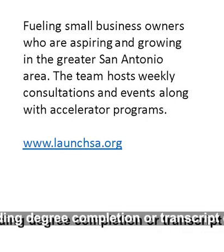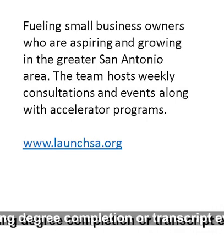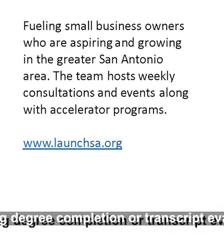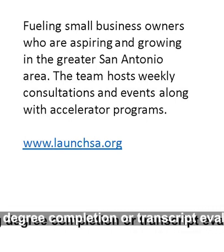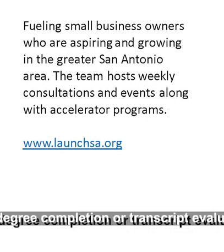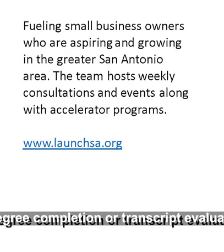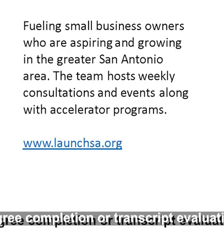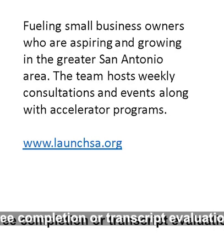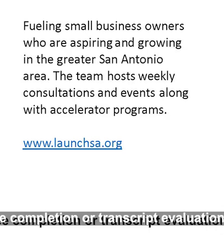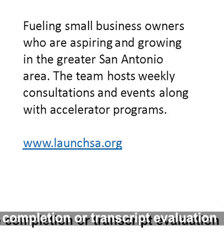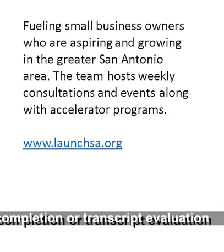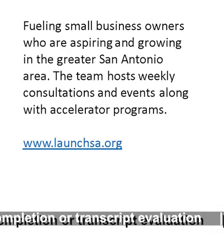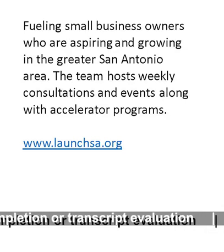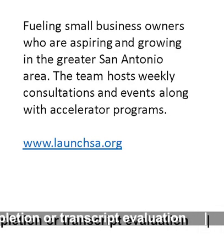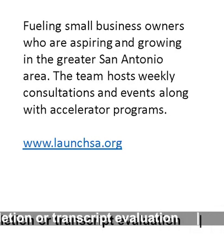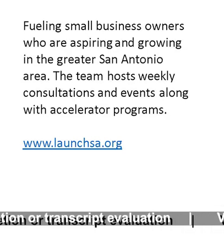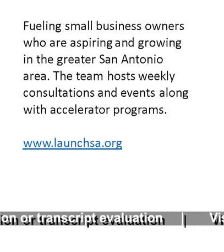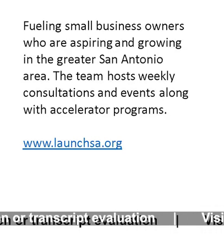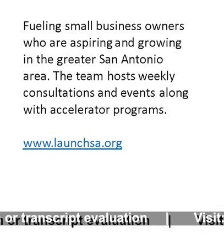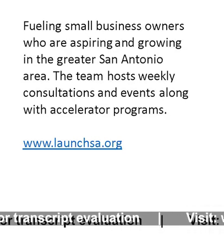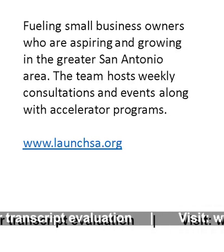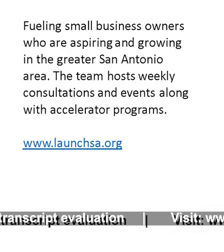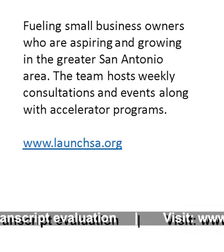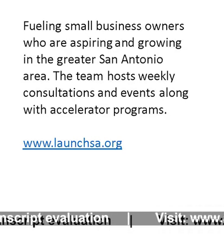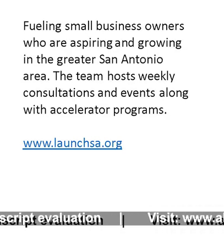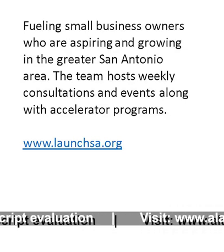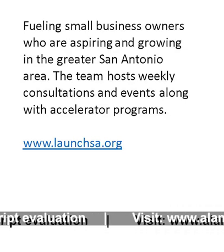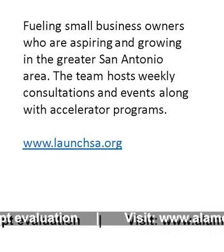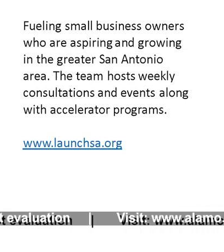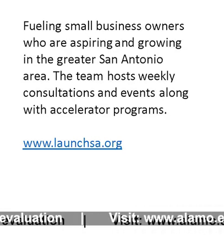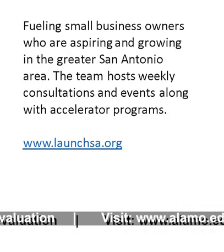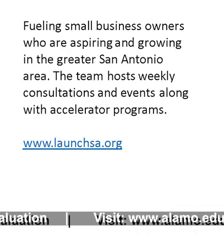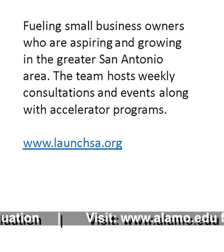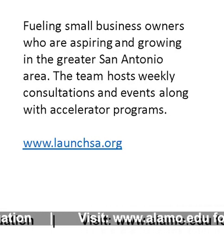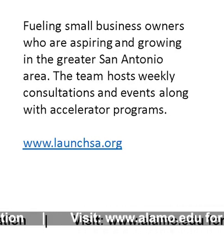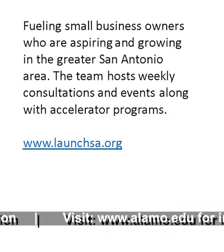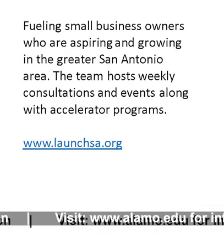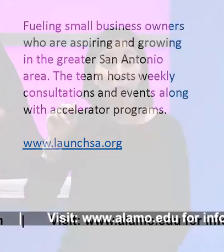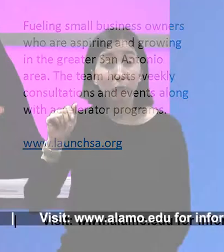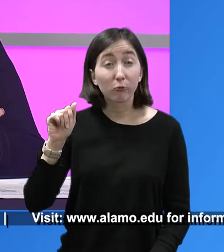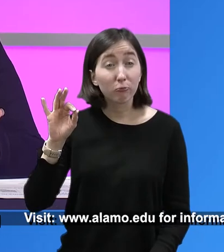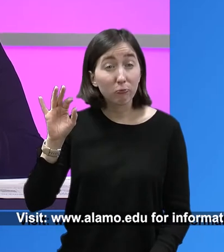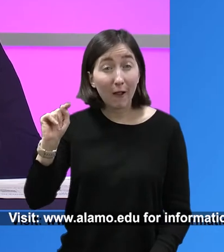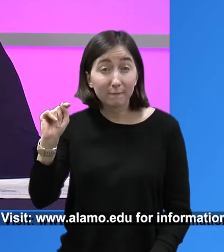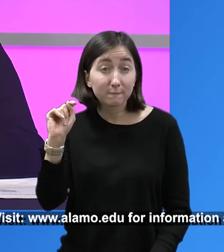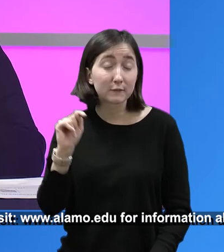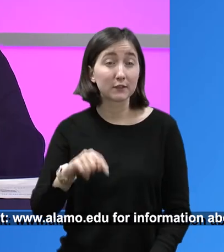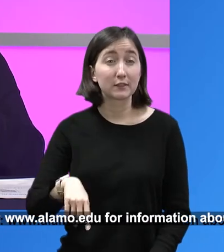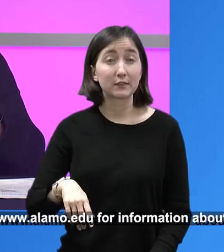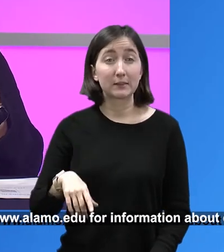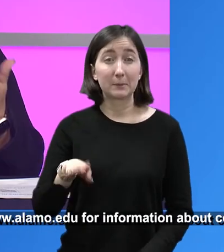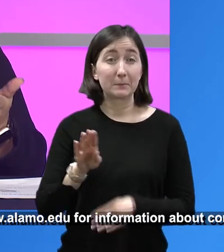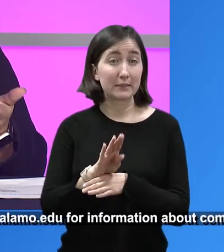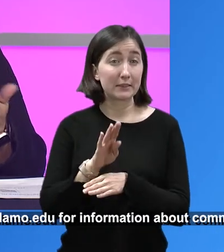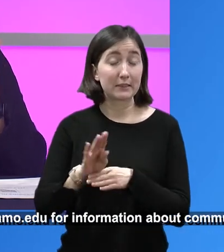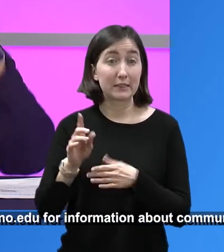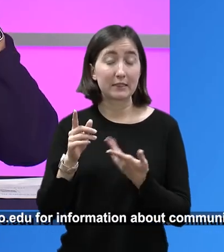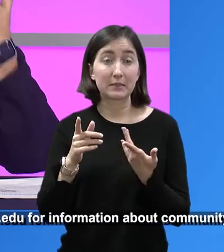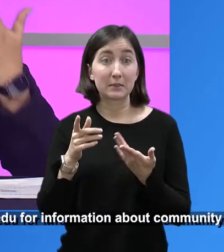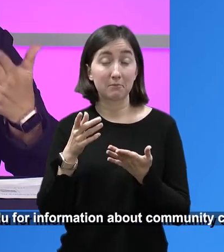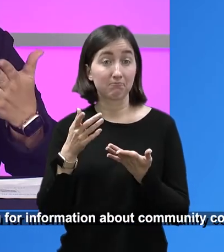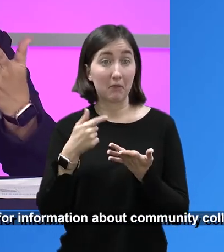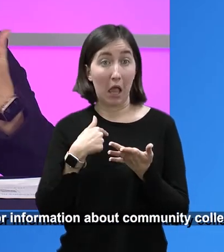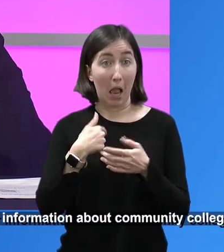you can go in and you can just have an idea. I think I want to start this crap business. You know, everyone tells me I'm making